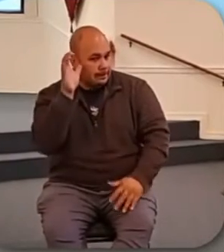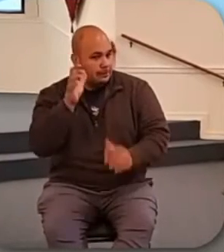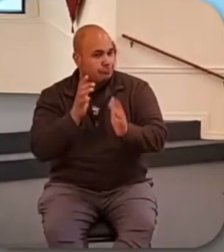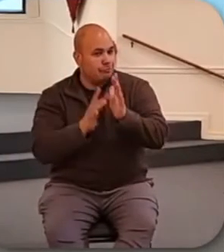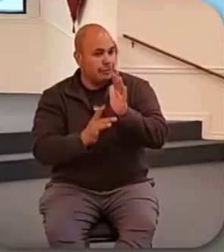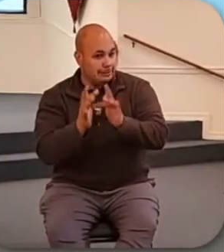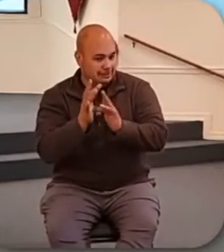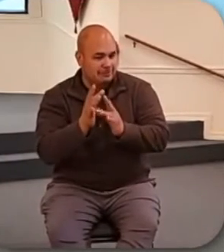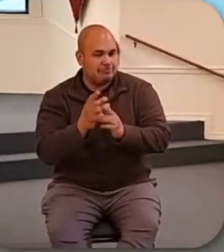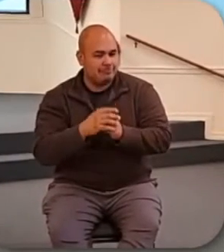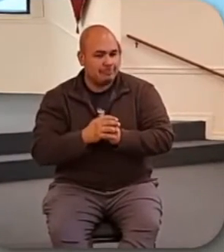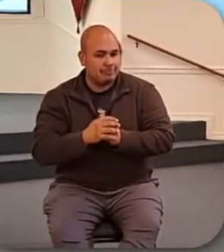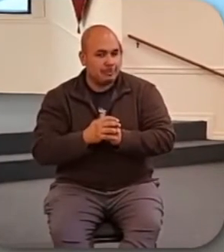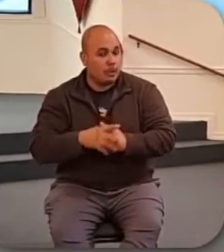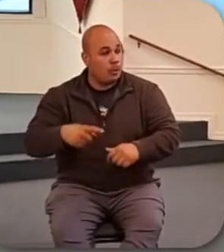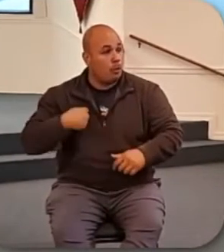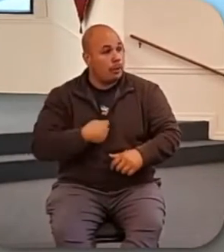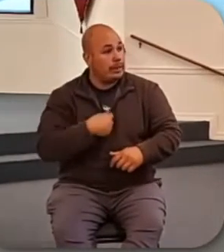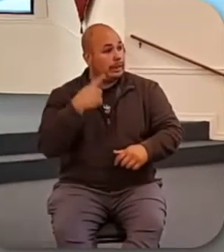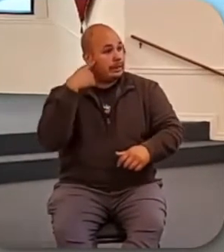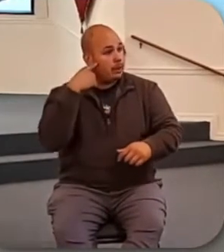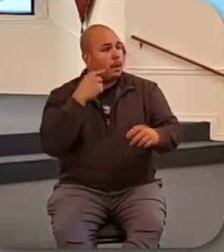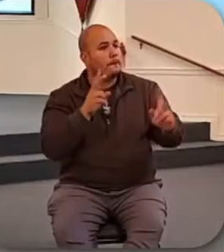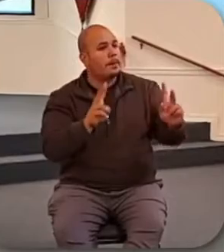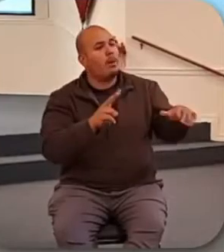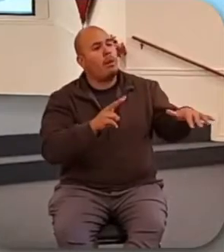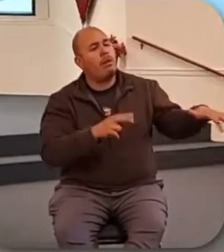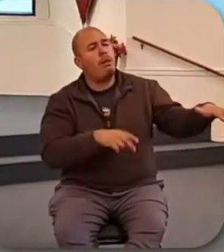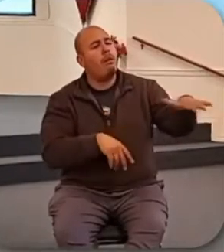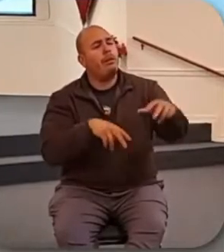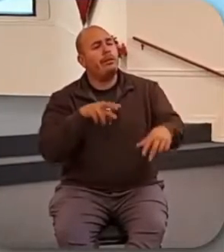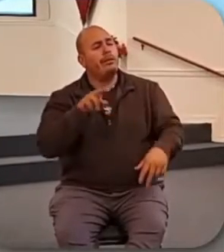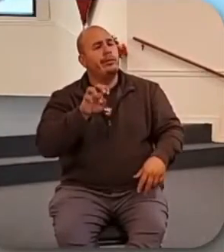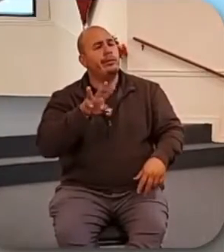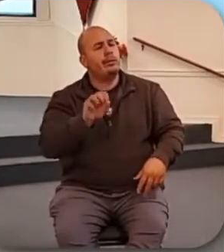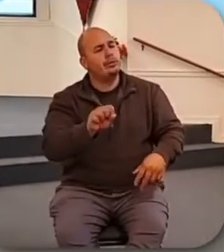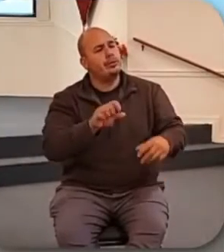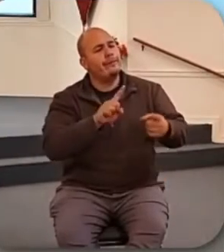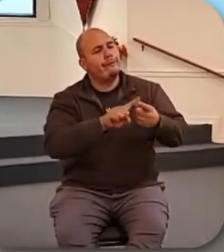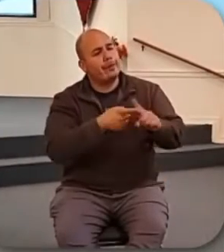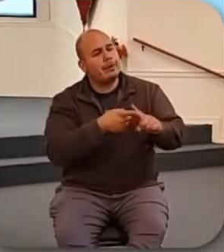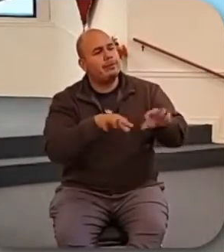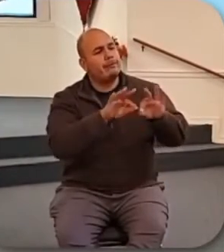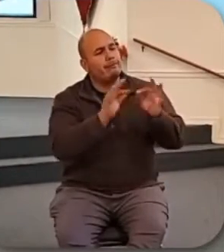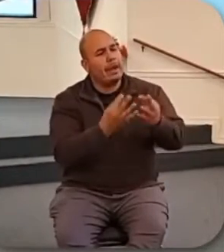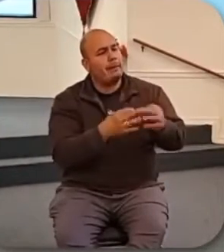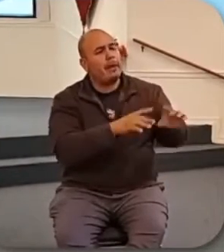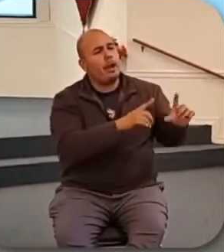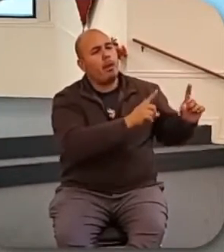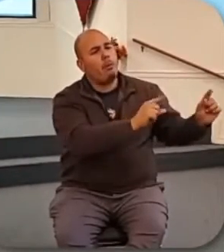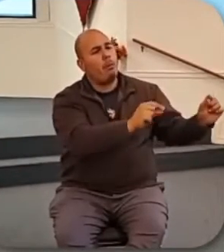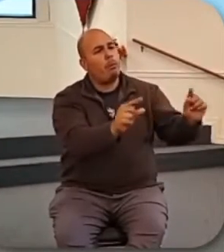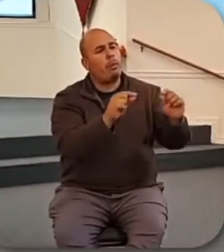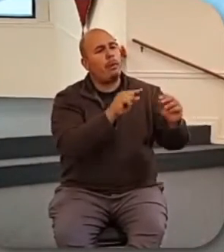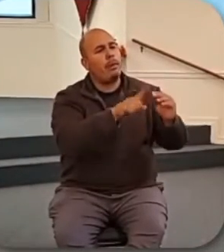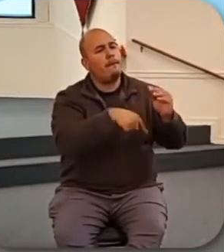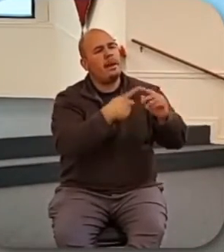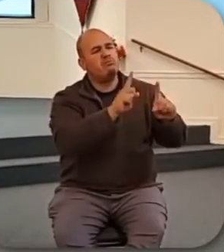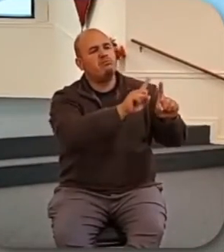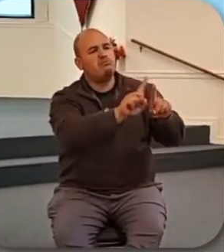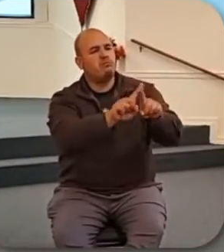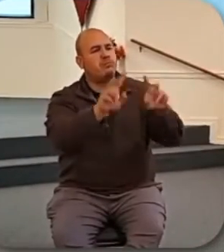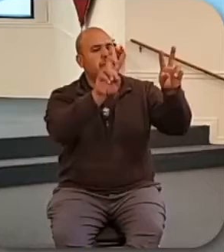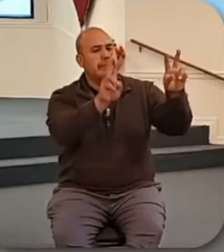When we hear voices in the media or among friends, relatives, whatever, talking about this and that, sometimes we get all caught up and